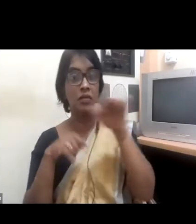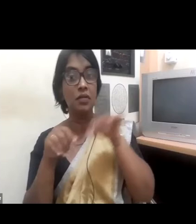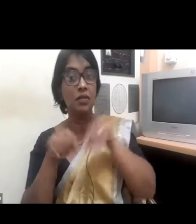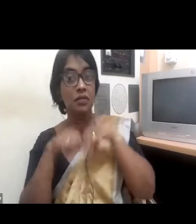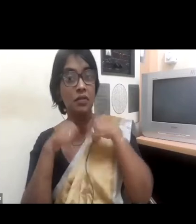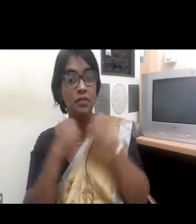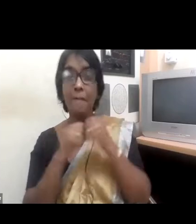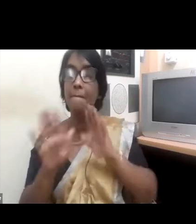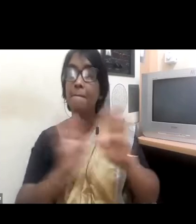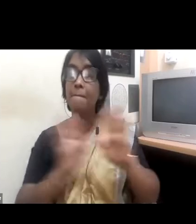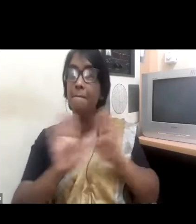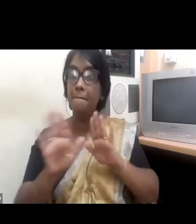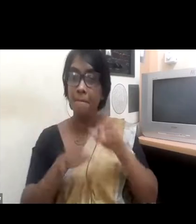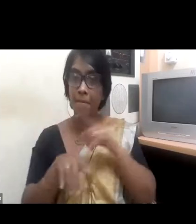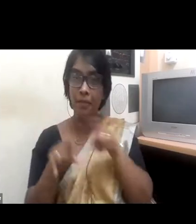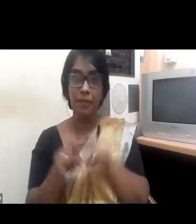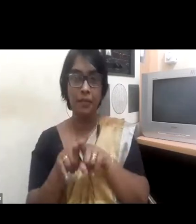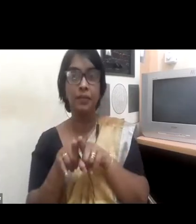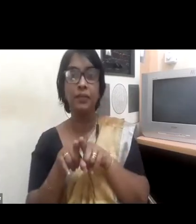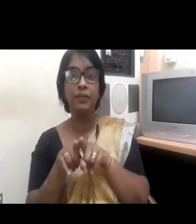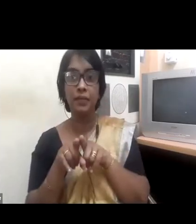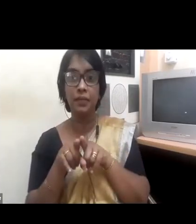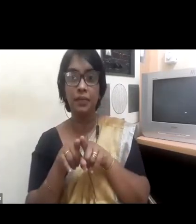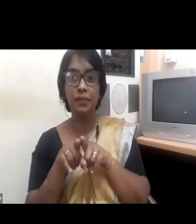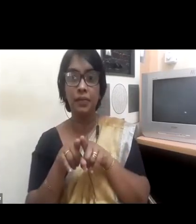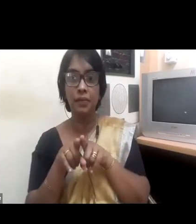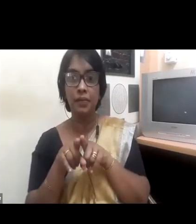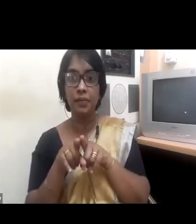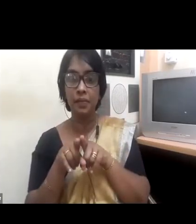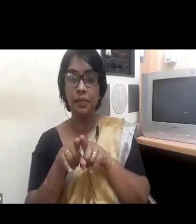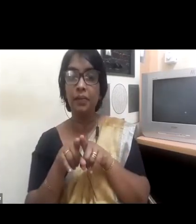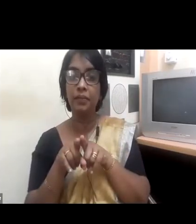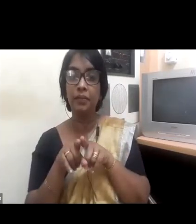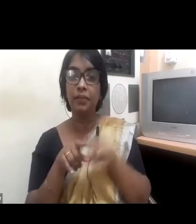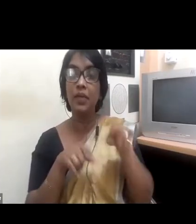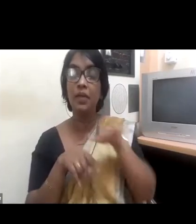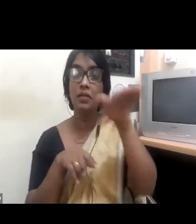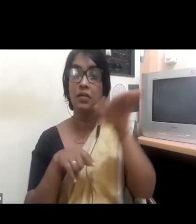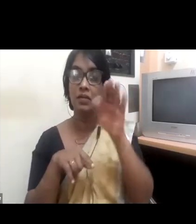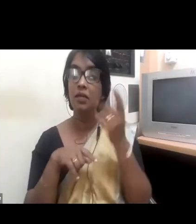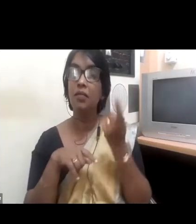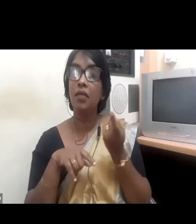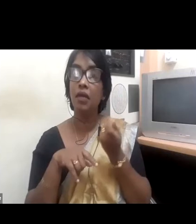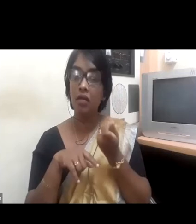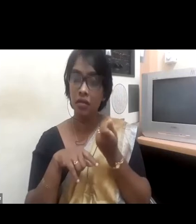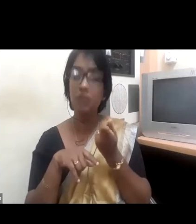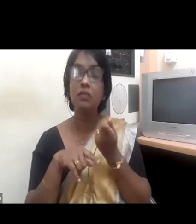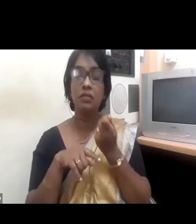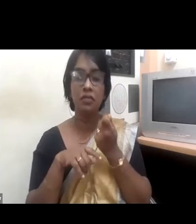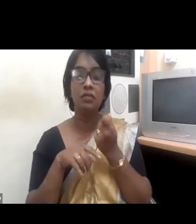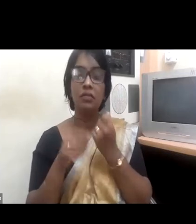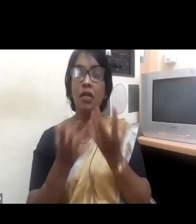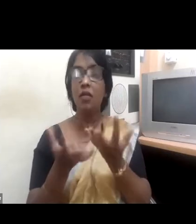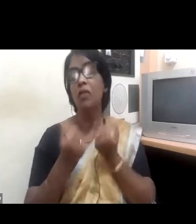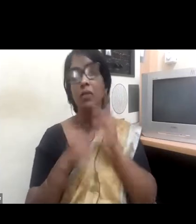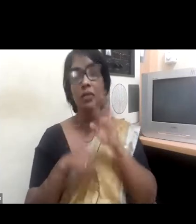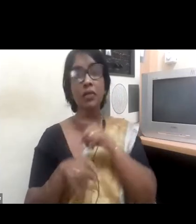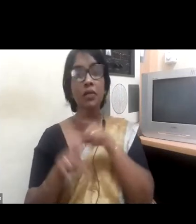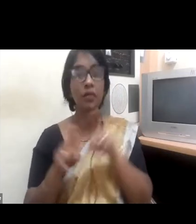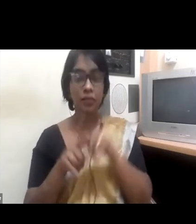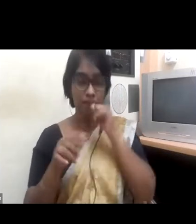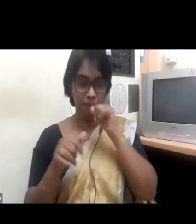social, and governance indicators. Companies now have a clear reason to drive active